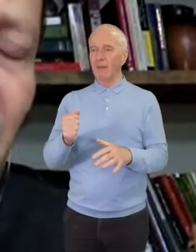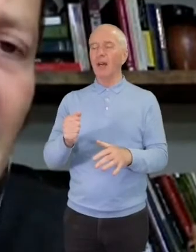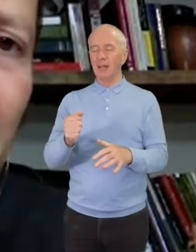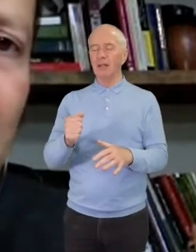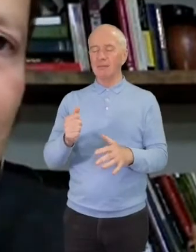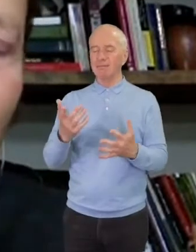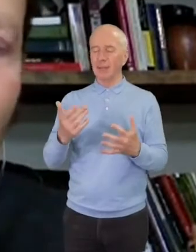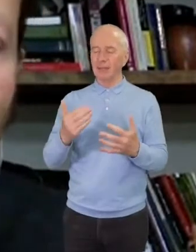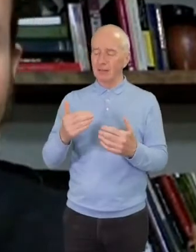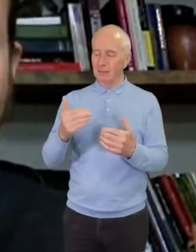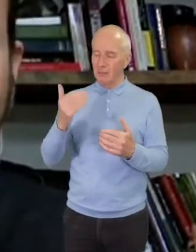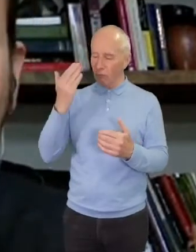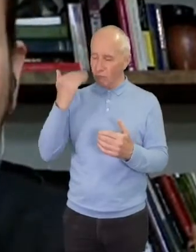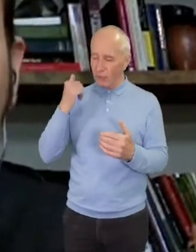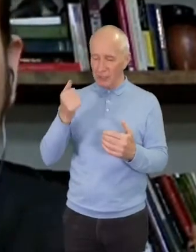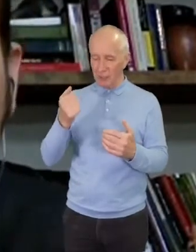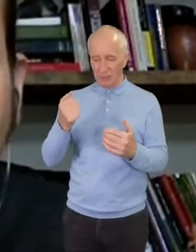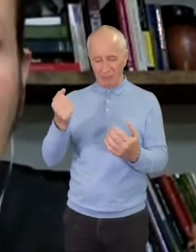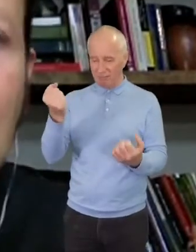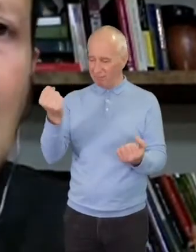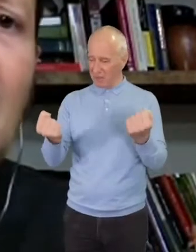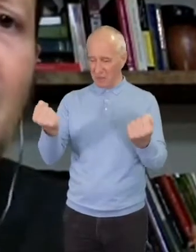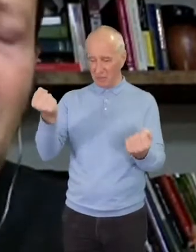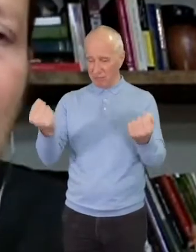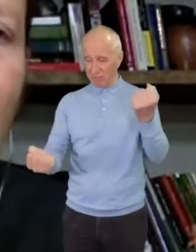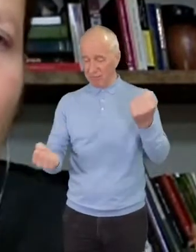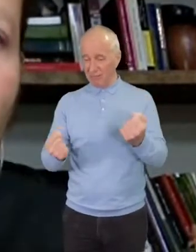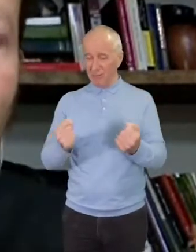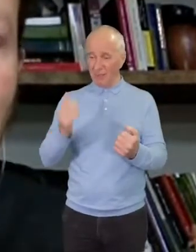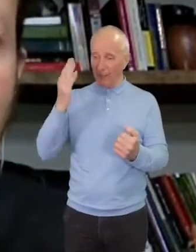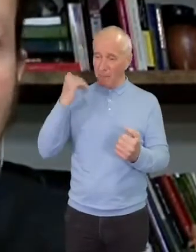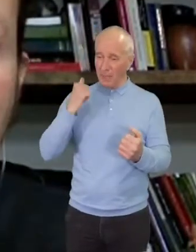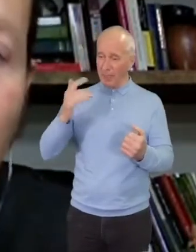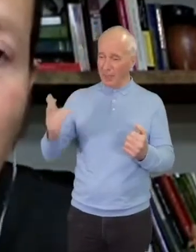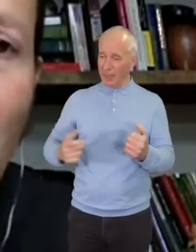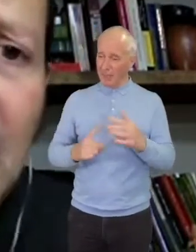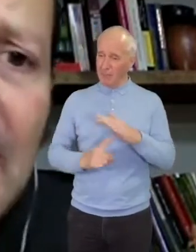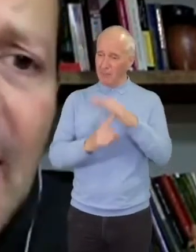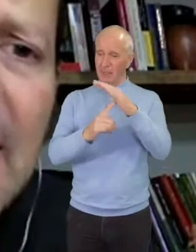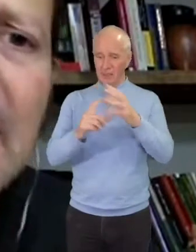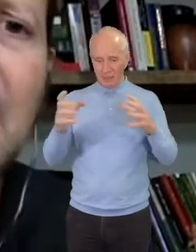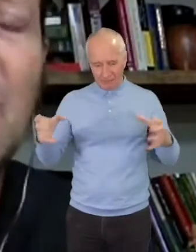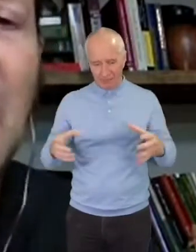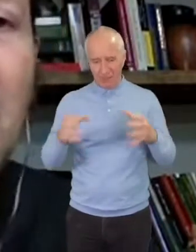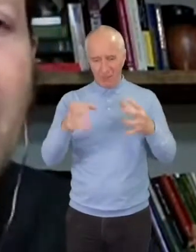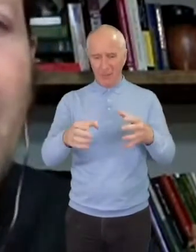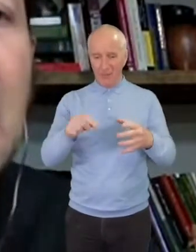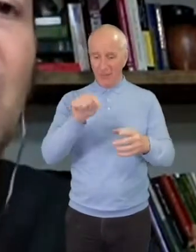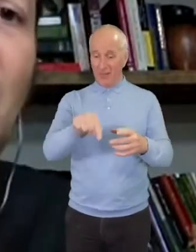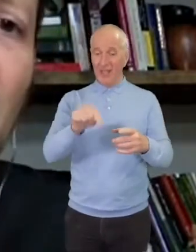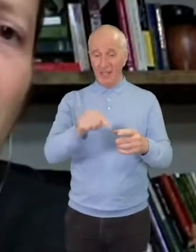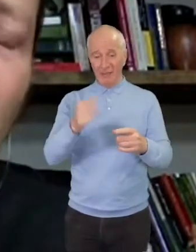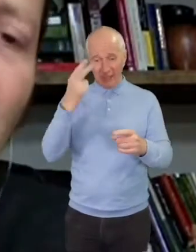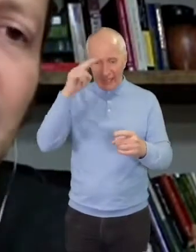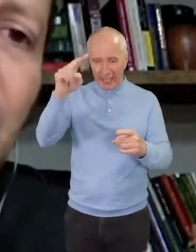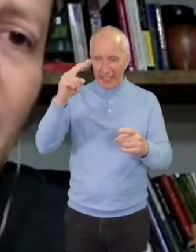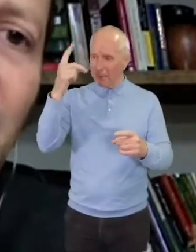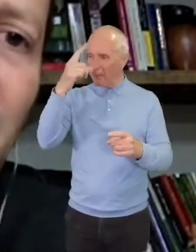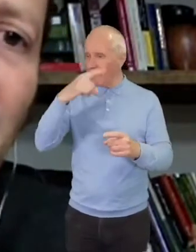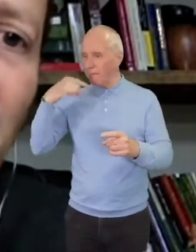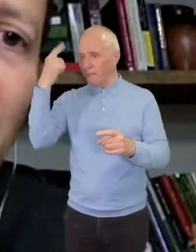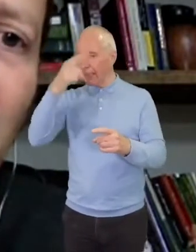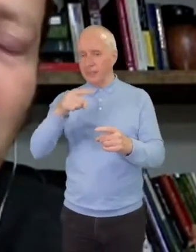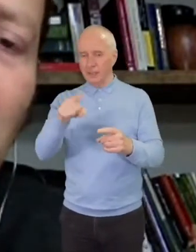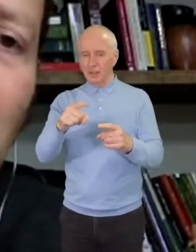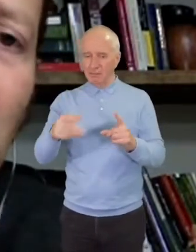justice happening in our country. And the Black Lives Matter movement has put names and faces on